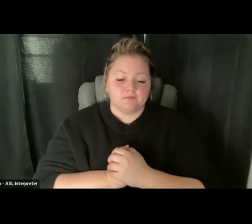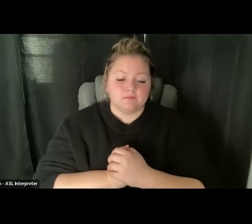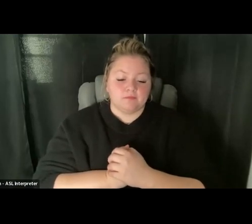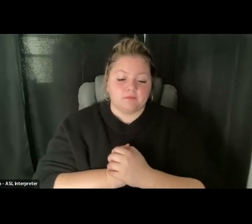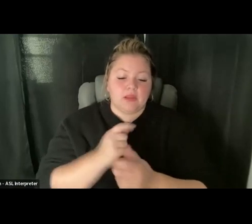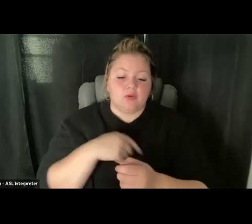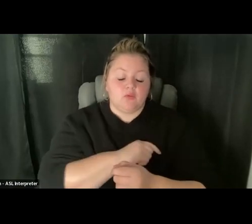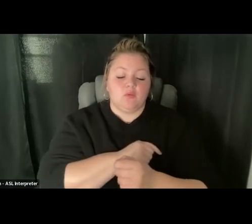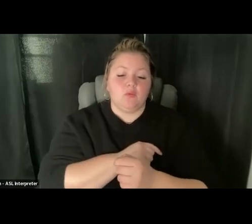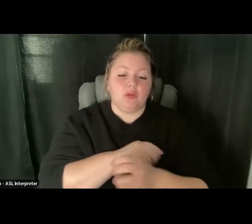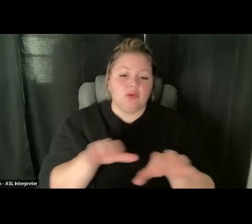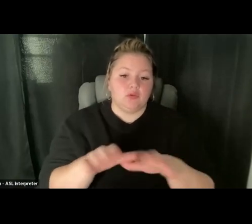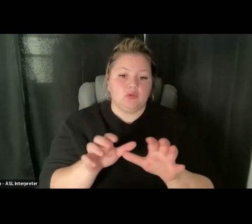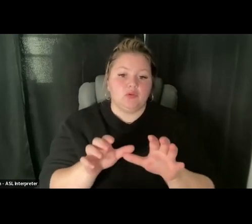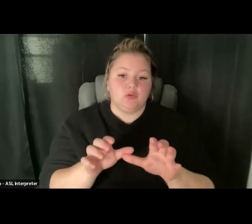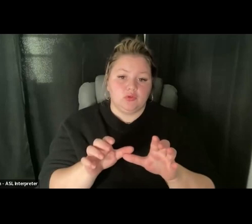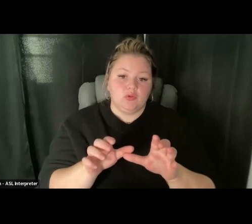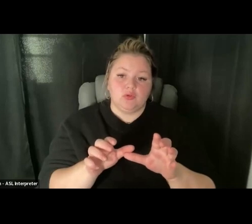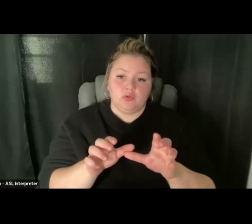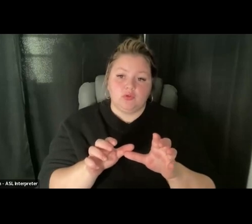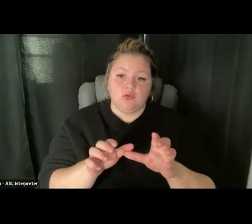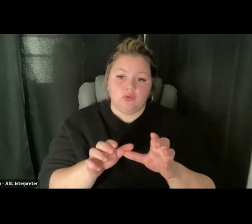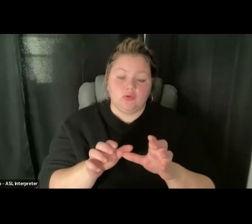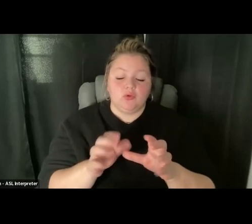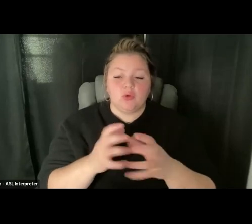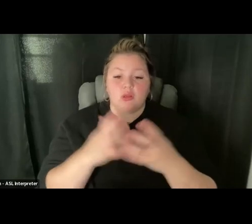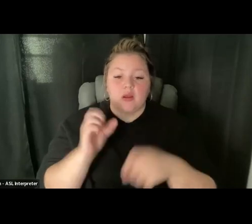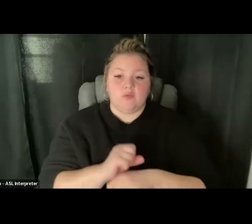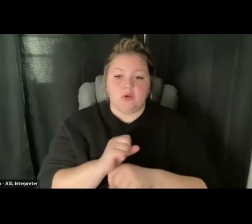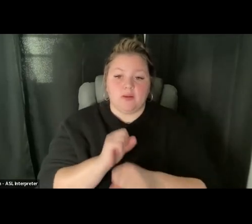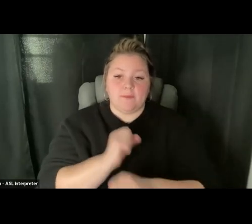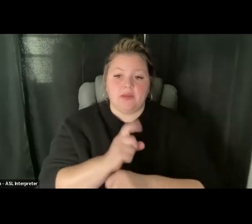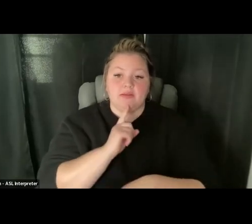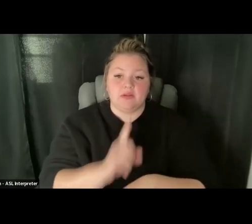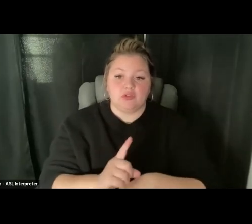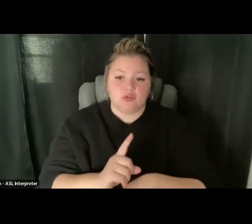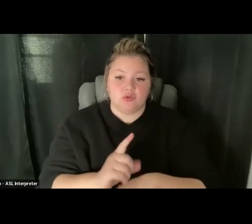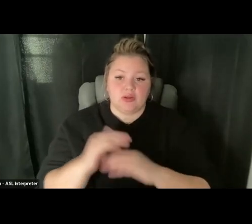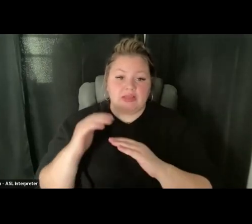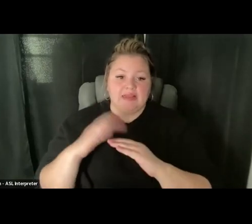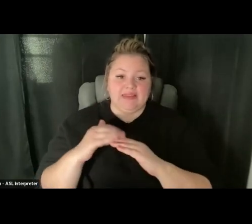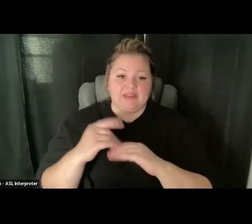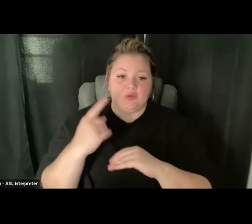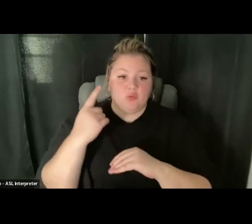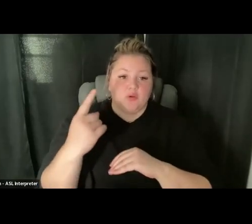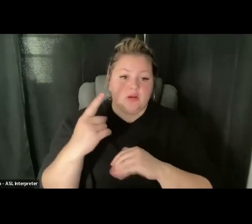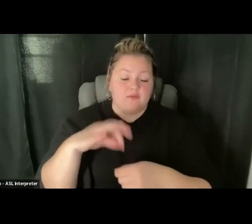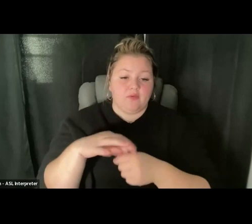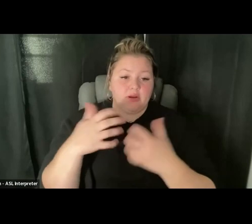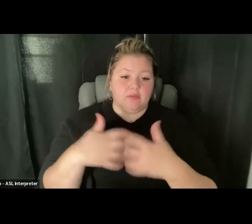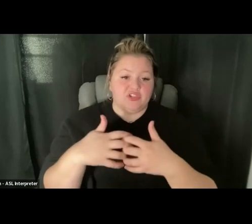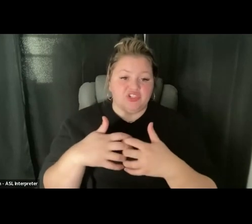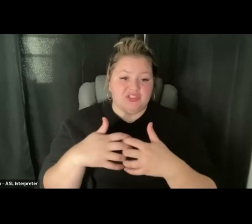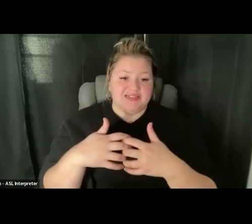work, making sure voters know there's at least one auto mark in every polling location in Massachusetts for